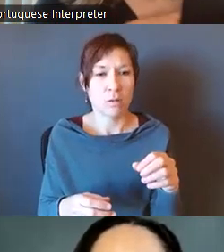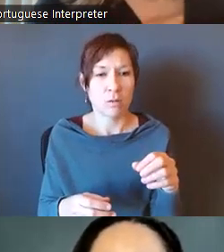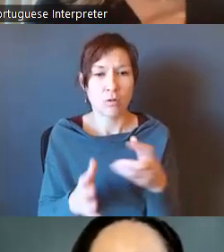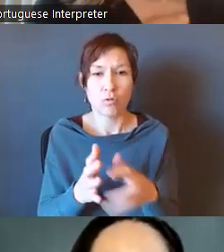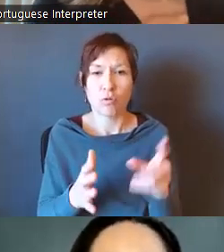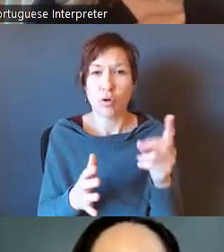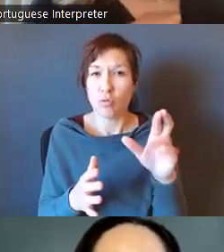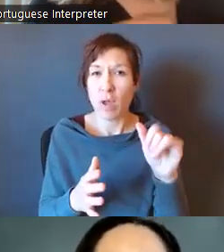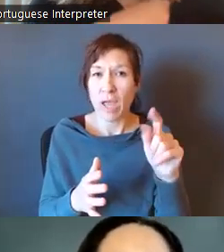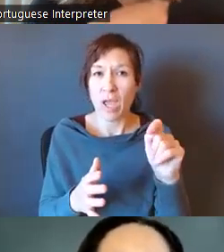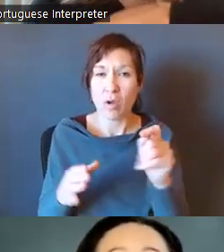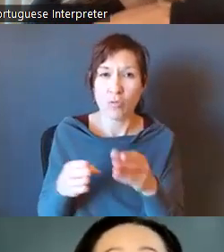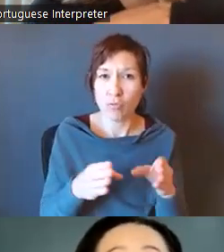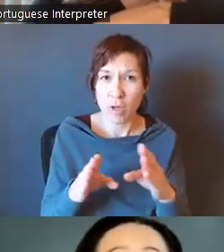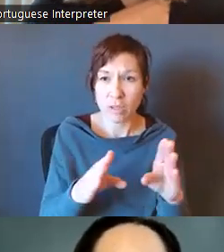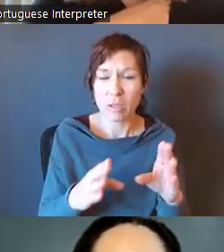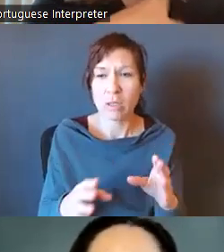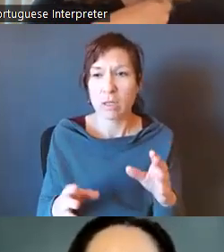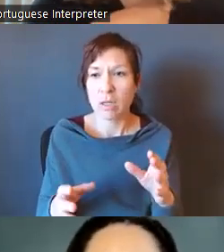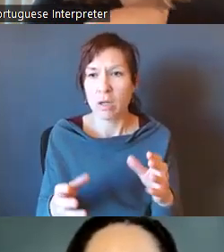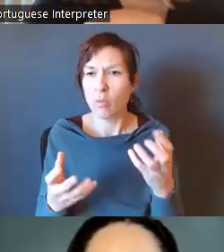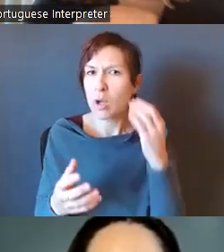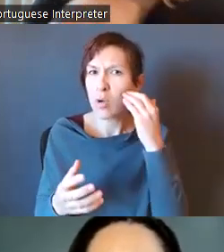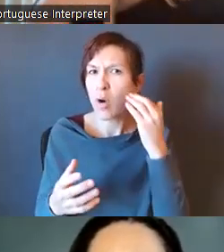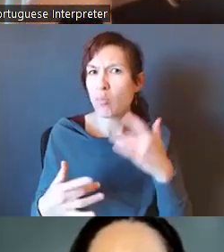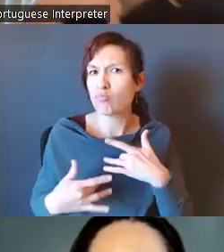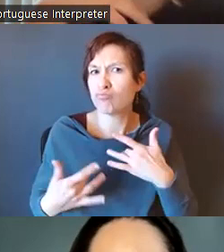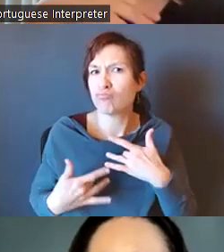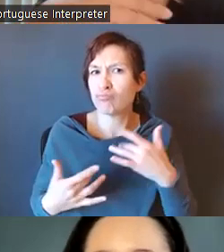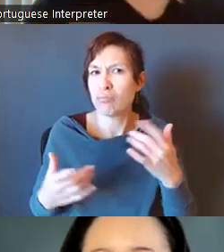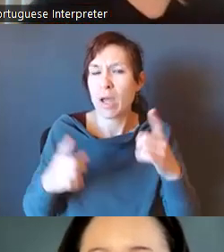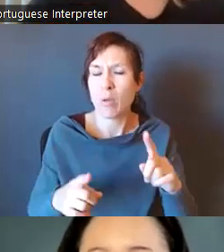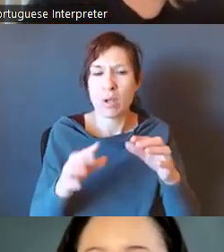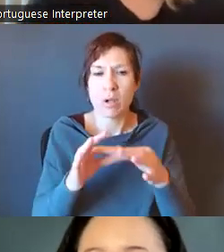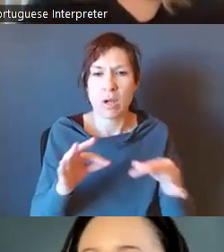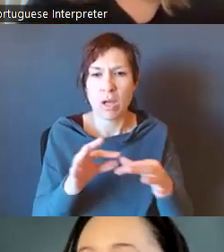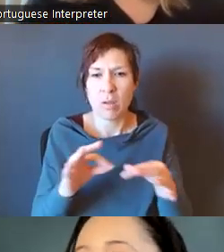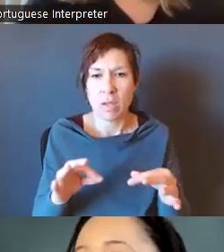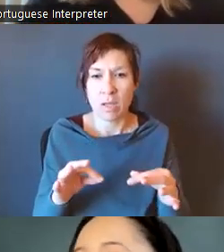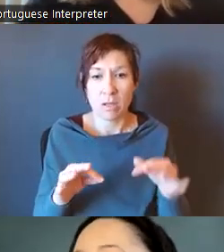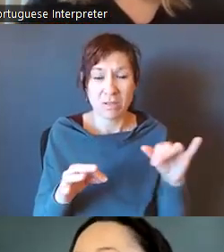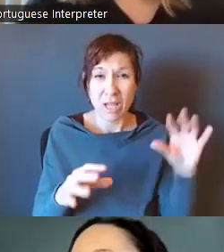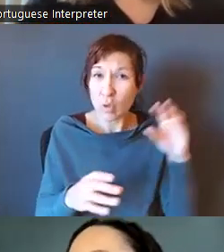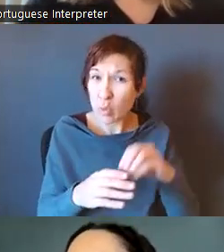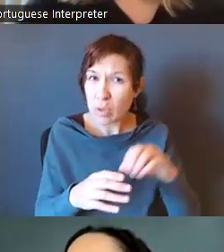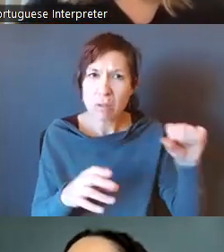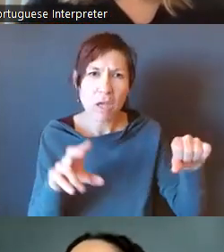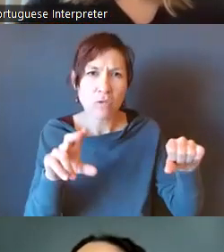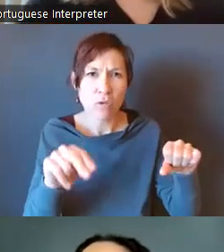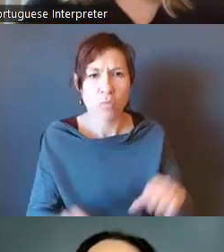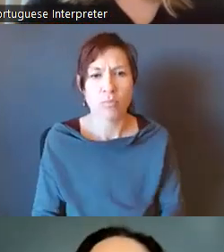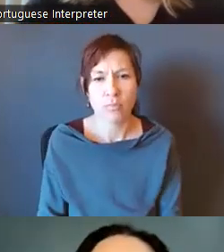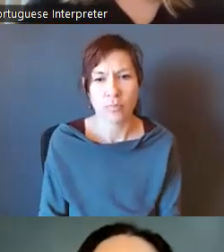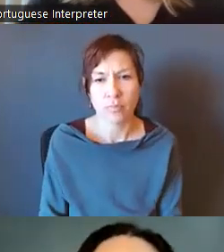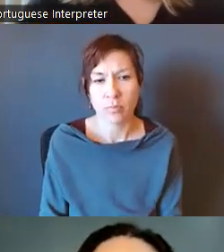would be good to hear what happened with those comments and to what extent they were included or not. So